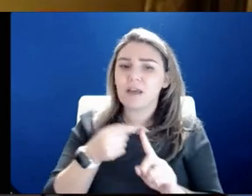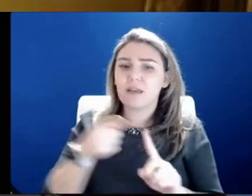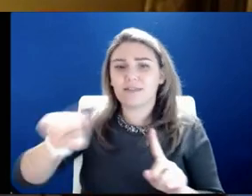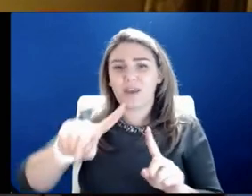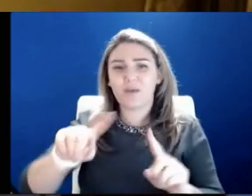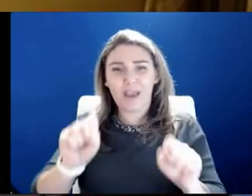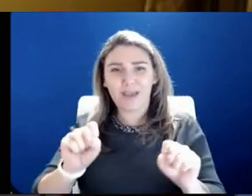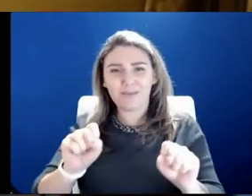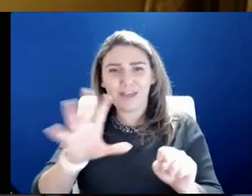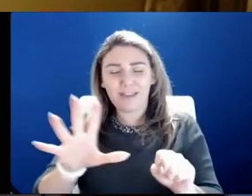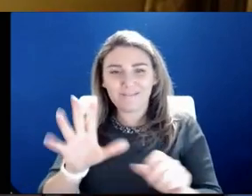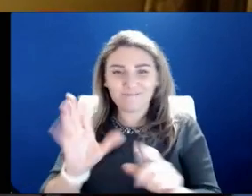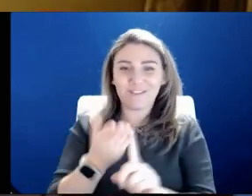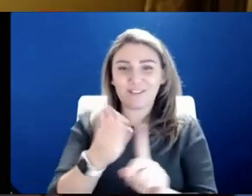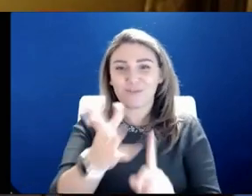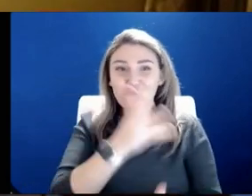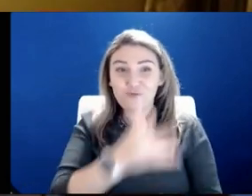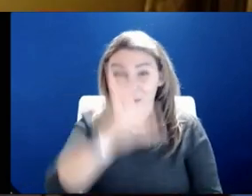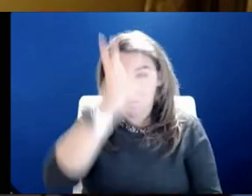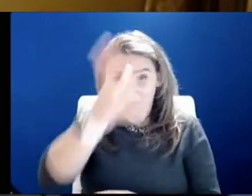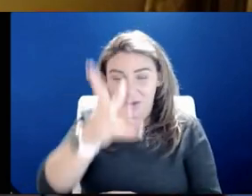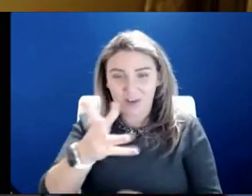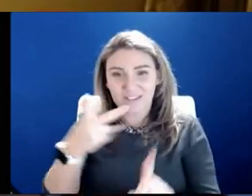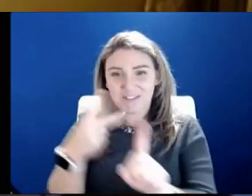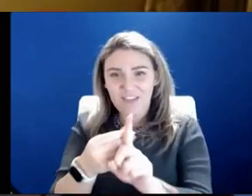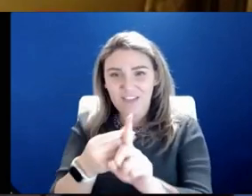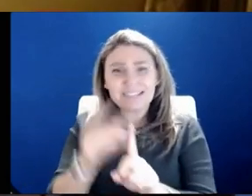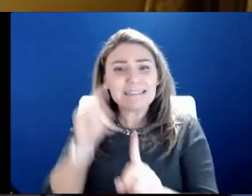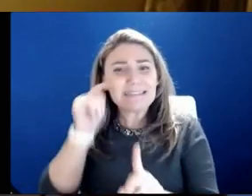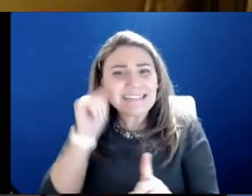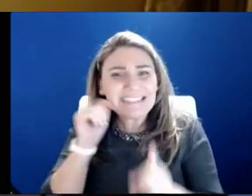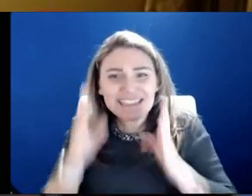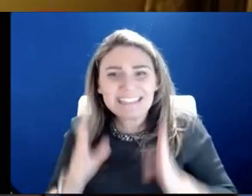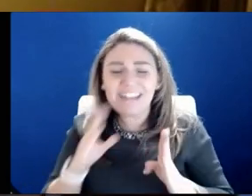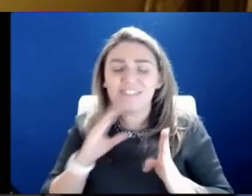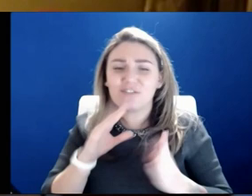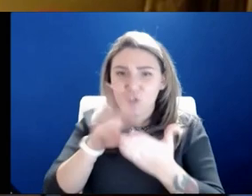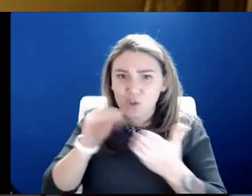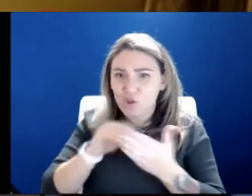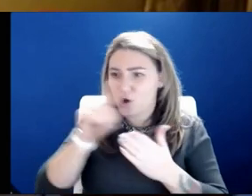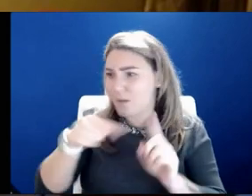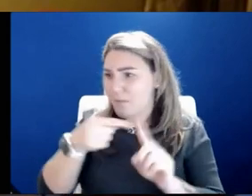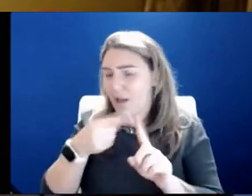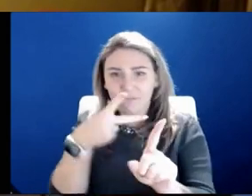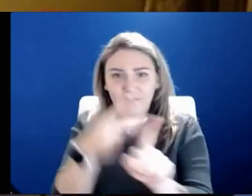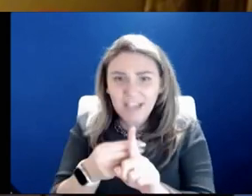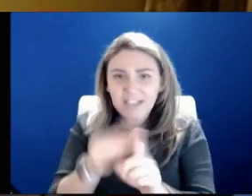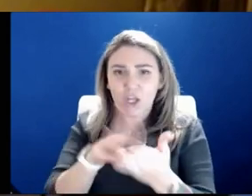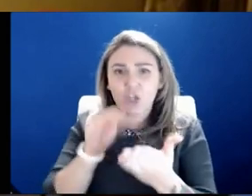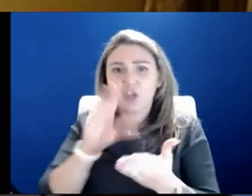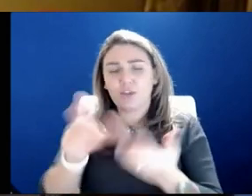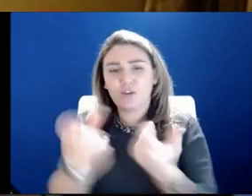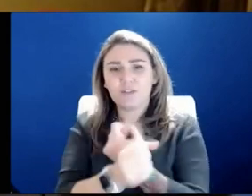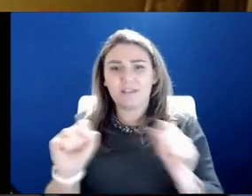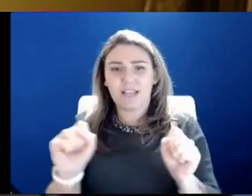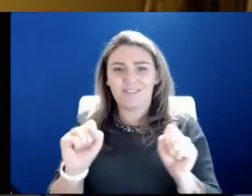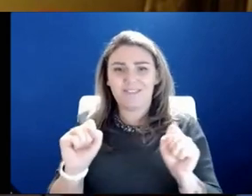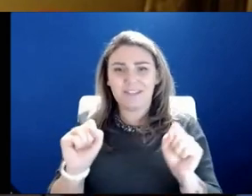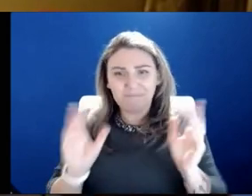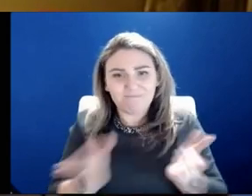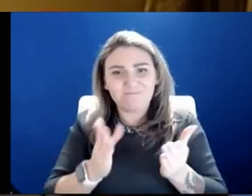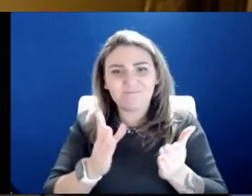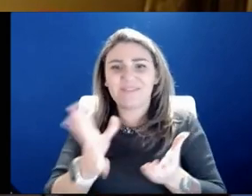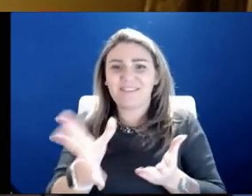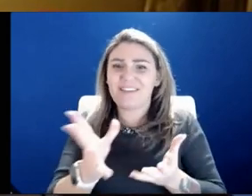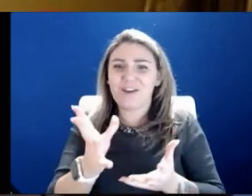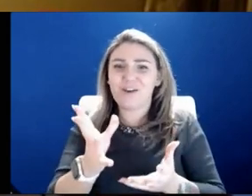grandparents vaccinated. These were teenagers who learned about vaccines, learned about their safety, and got some folks in their